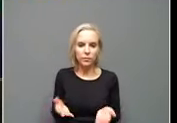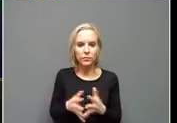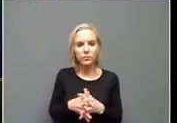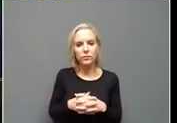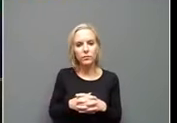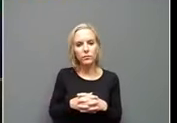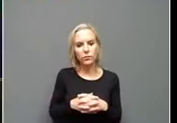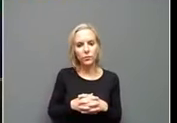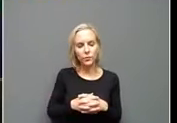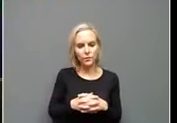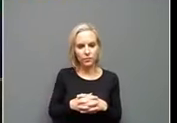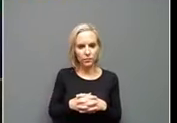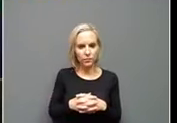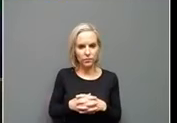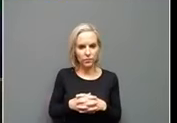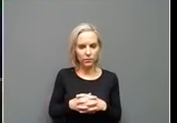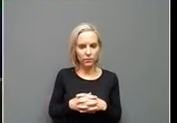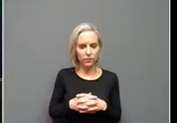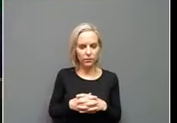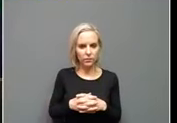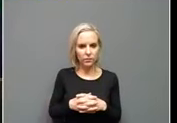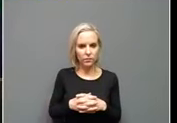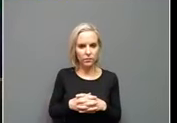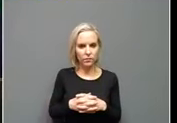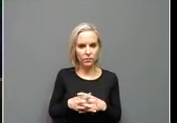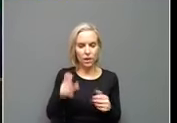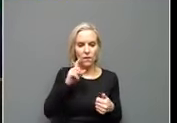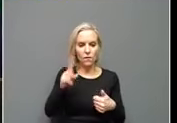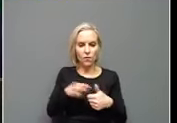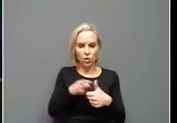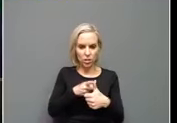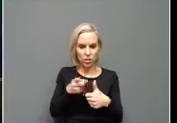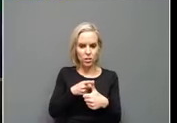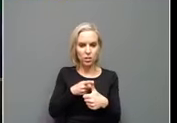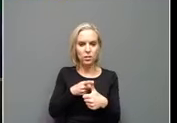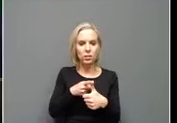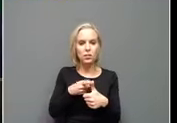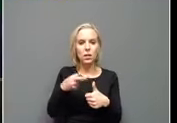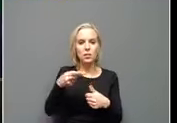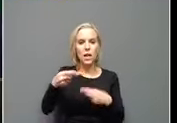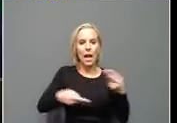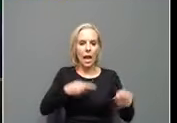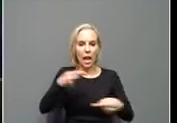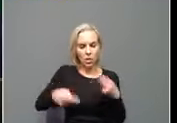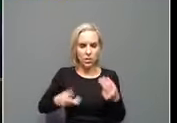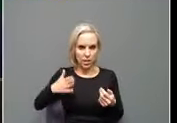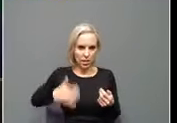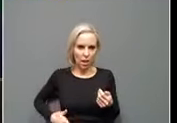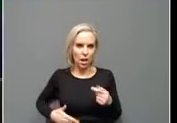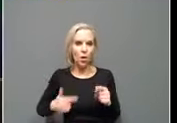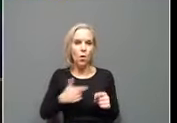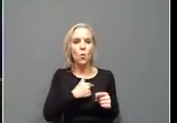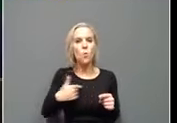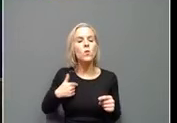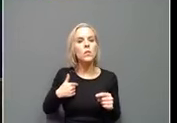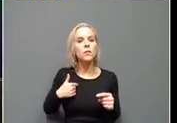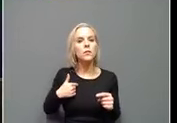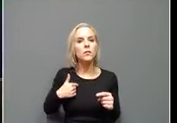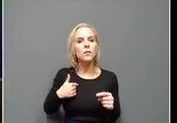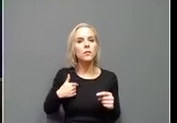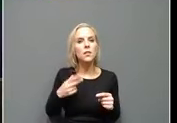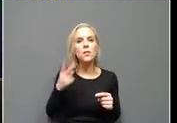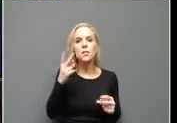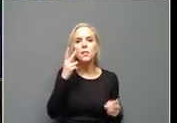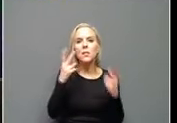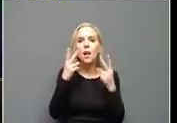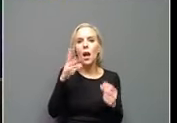Okay. On, um, on, on, first of all, on the, uh, on the hiring side, uh, we are seeing, uh, companies hiring,